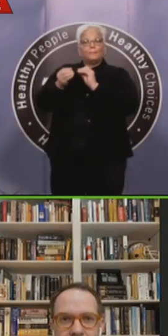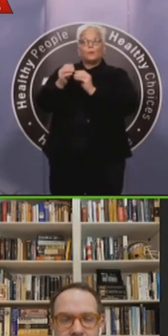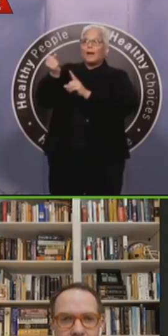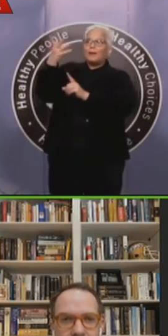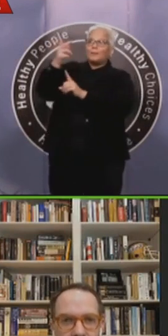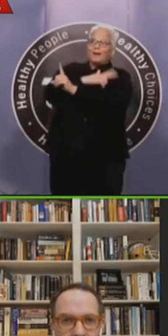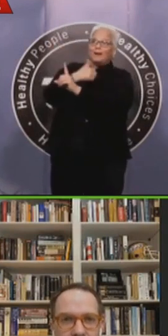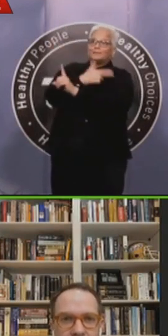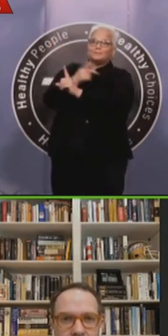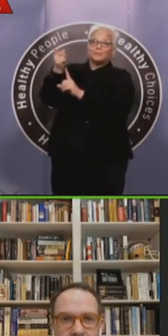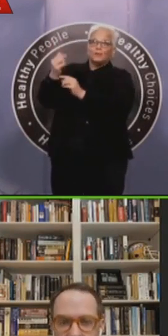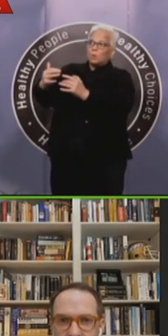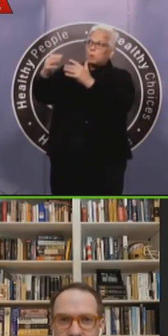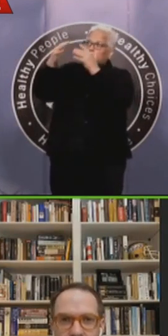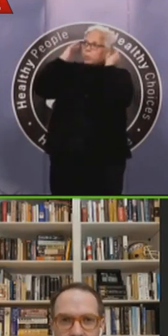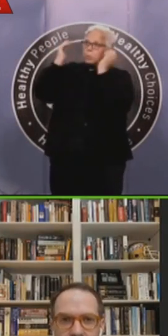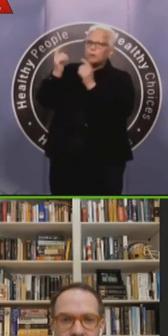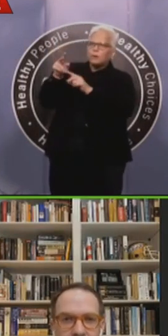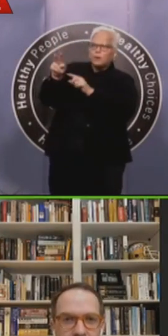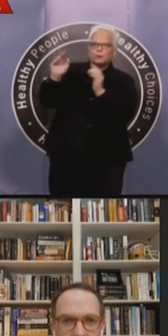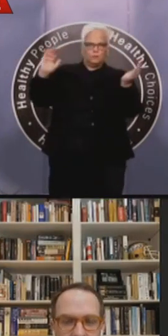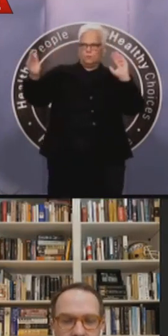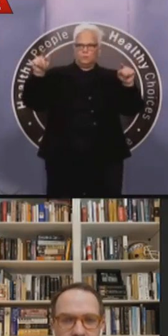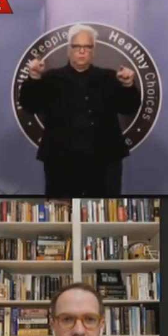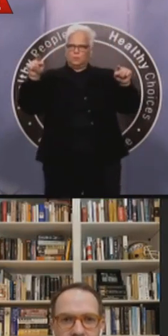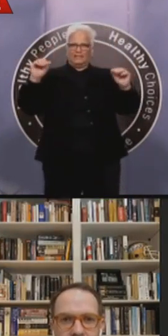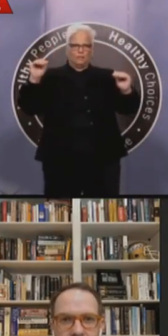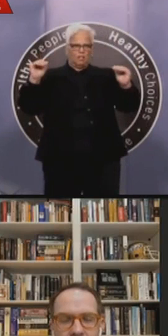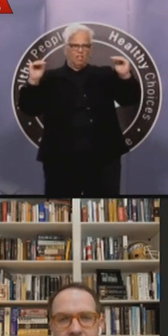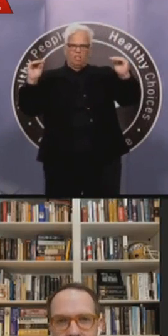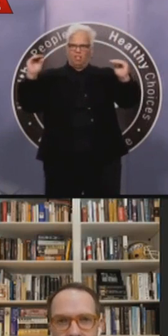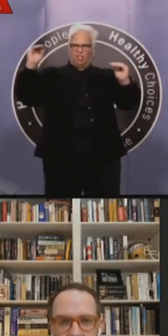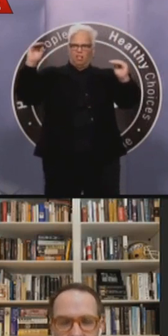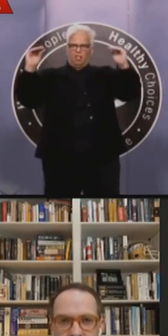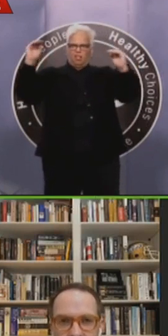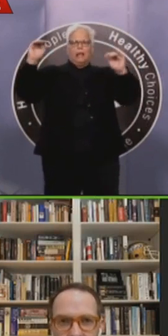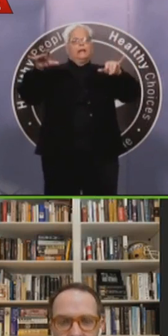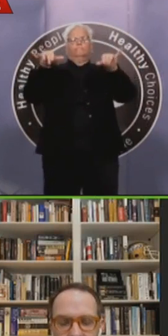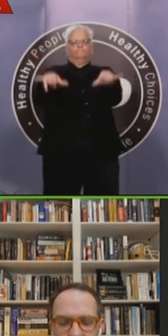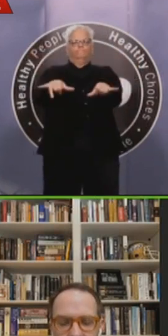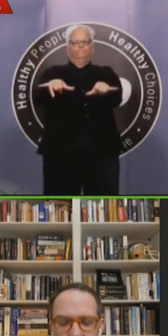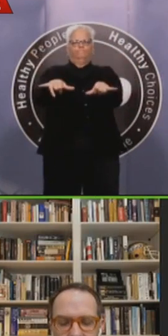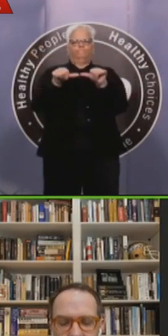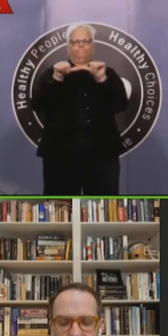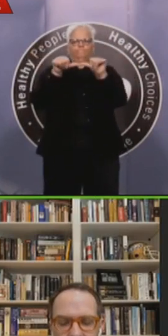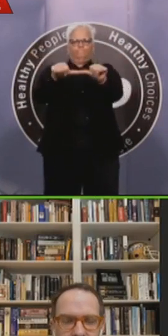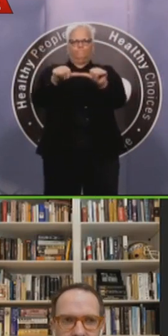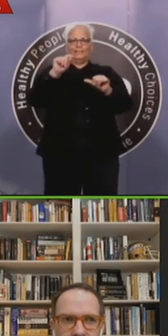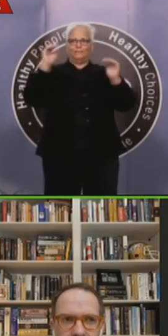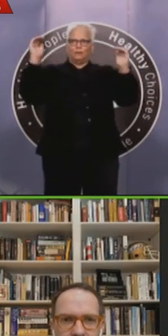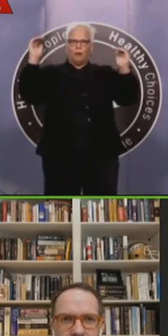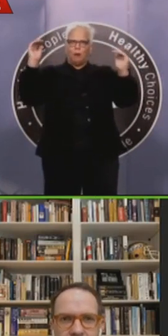needs, uh, to get, uh, hospital care can get it. But the, the, last thing I would say on this is,